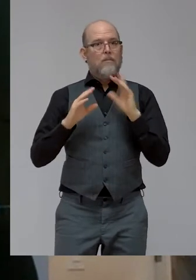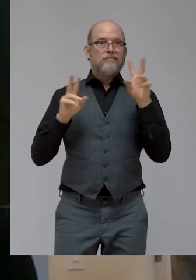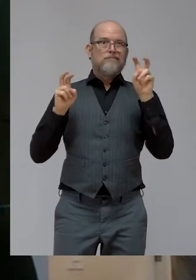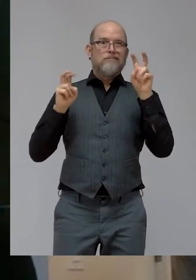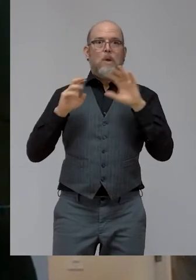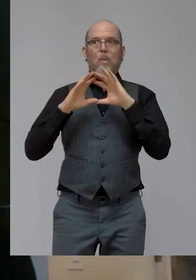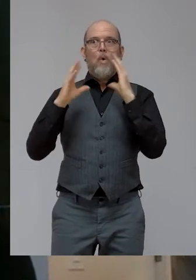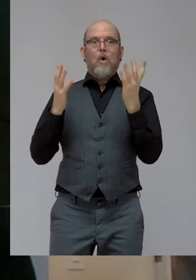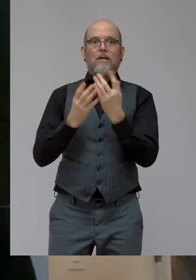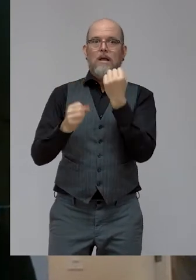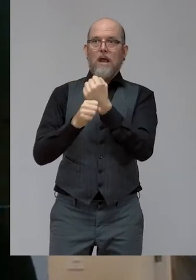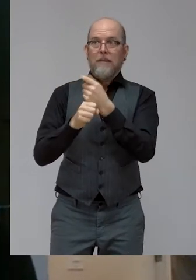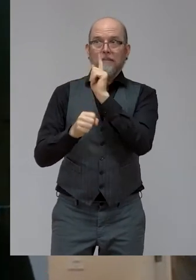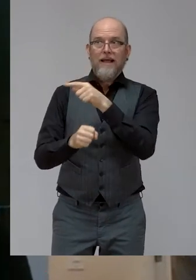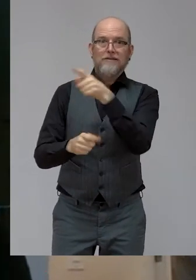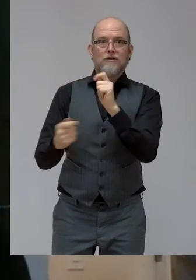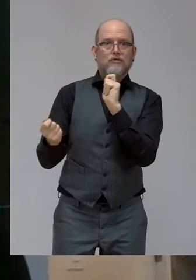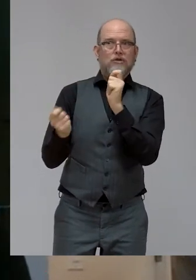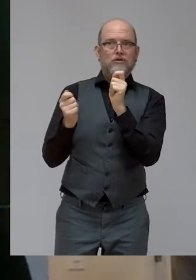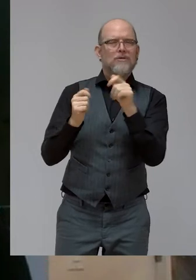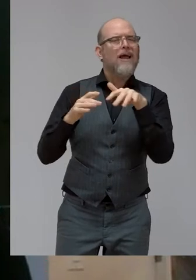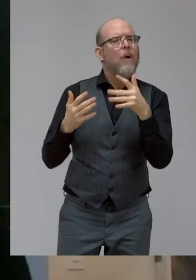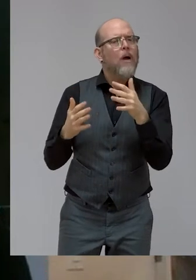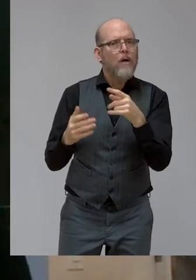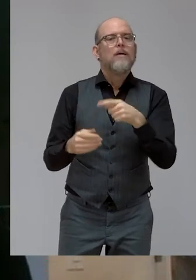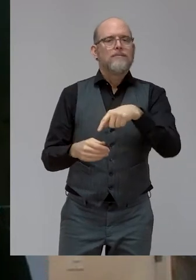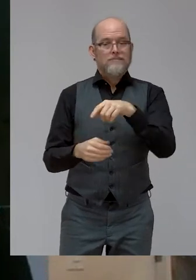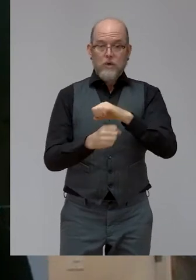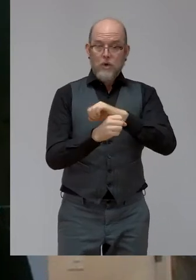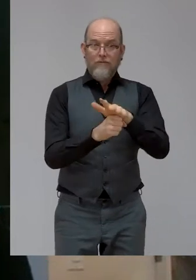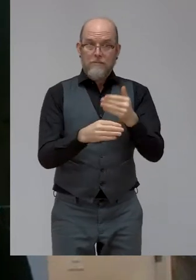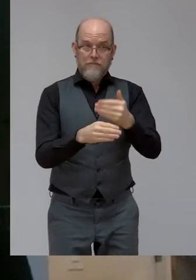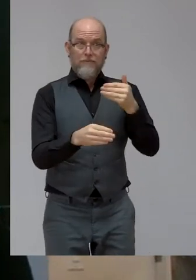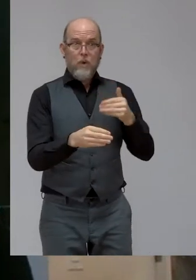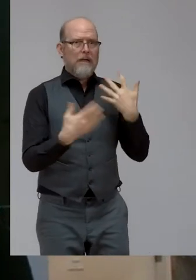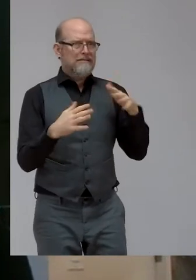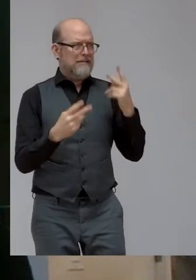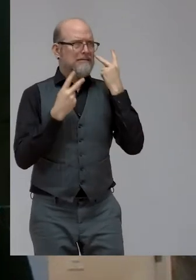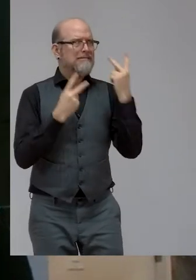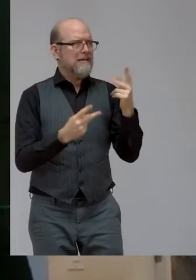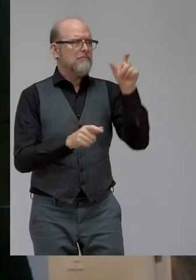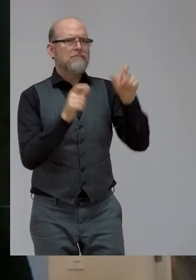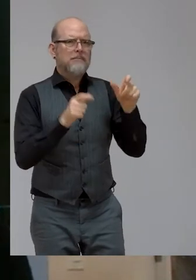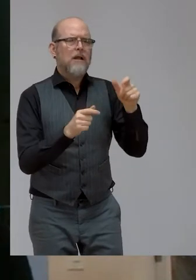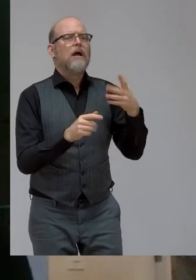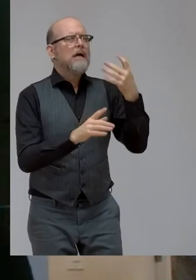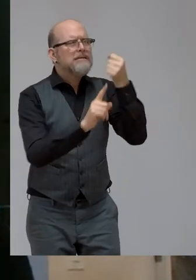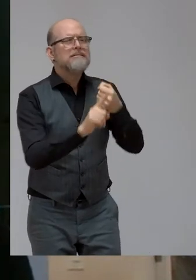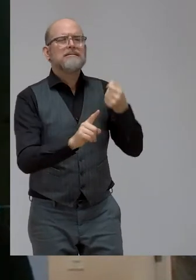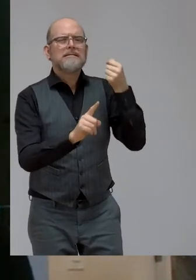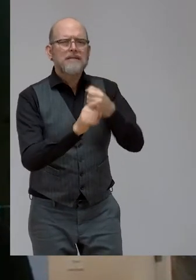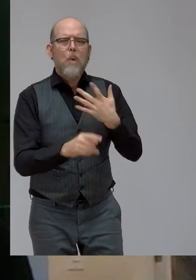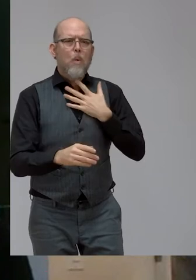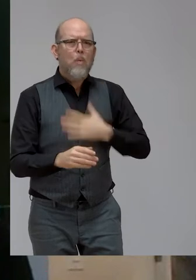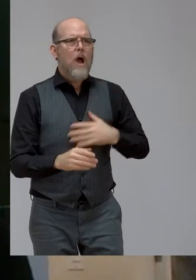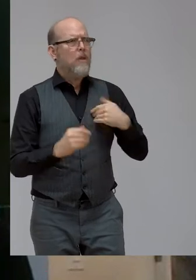that even before COVID-19, many persons with disabilities were advocating for work from home options, reasonable